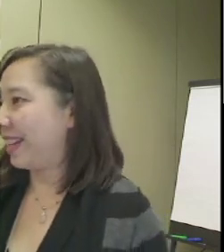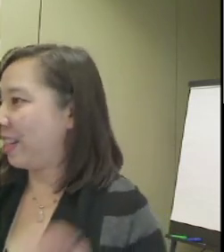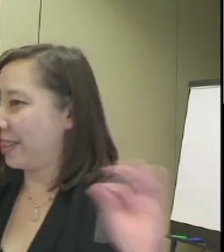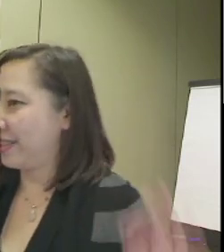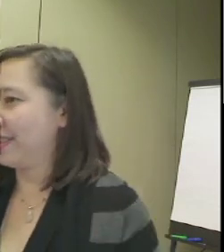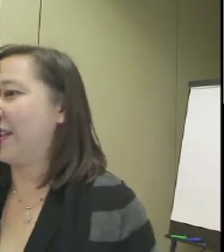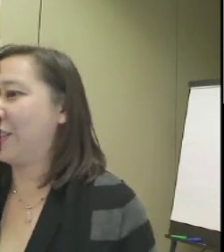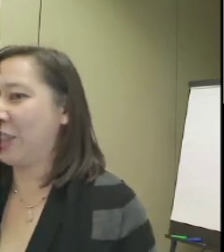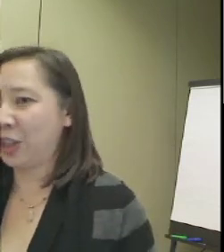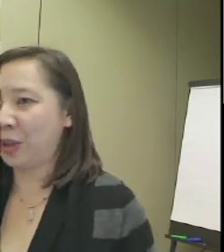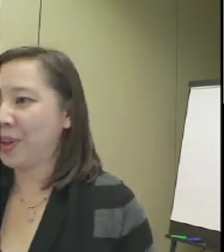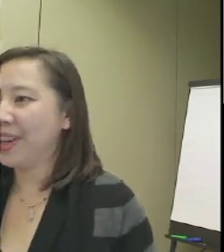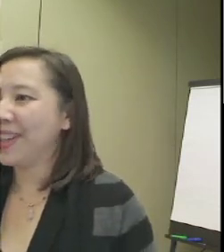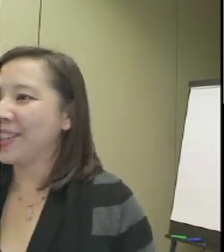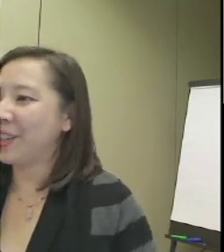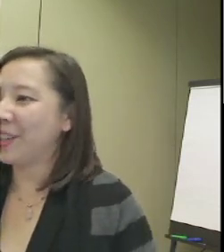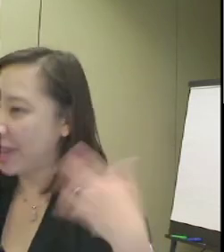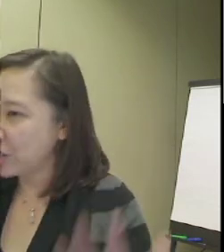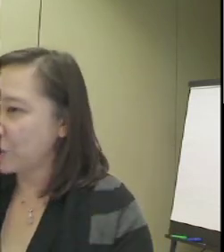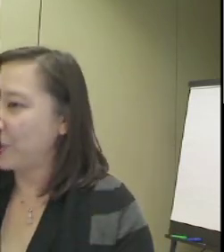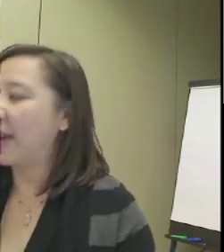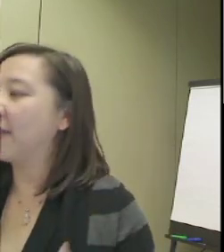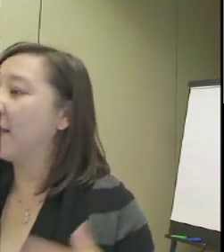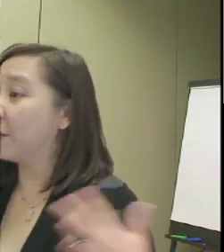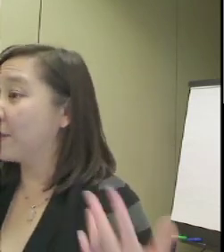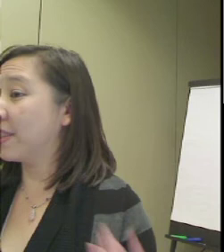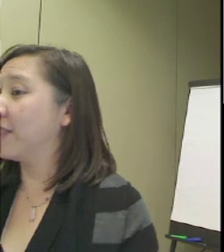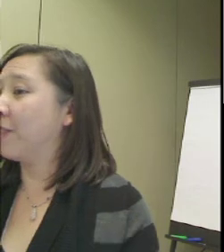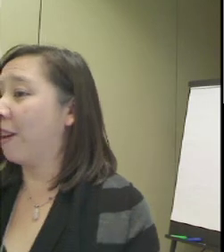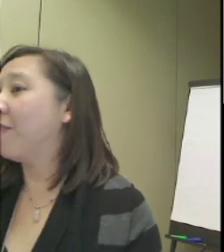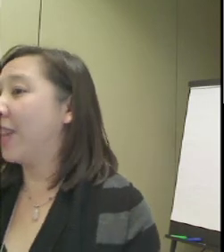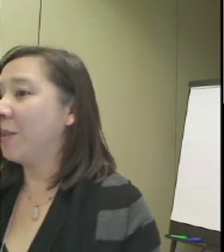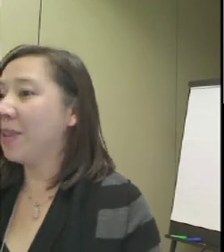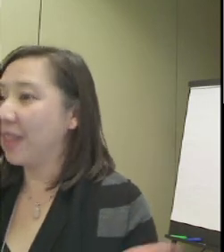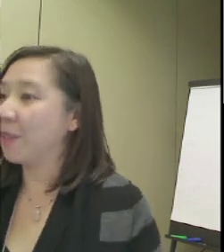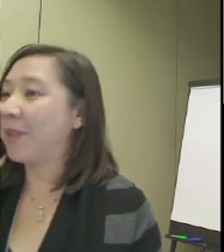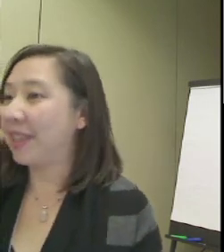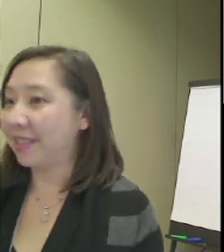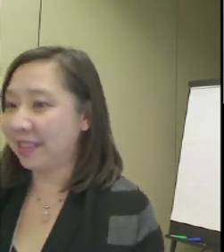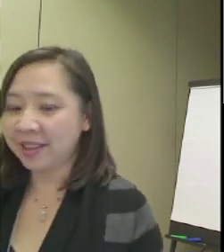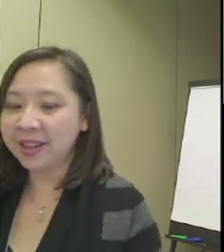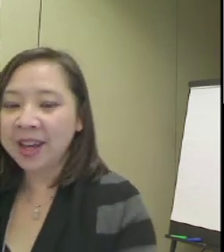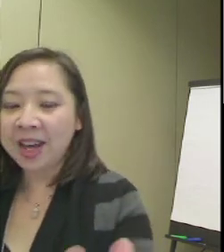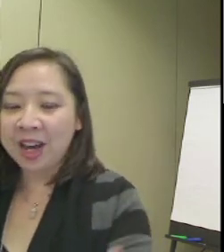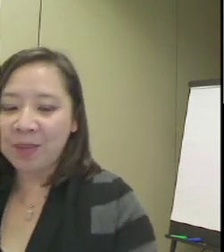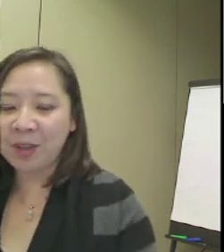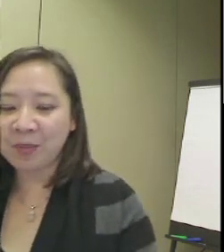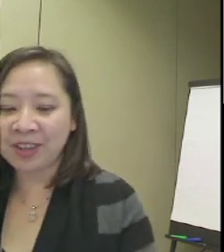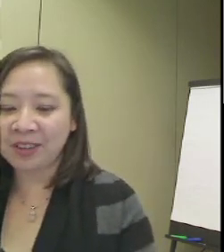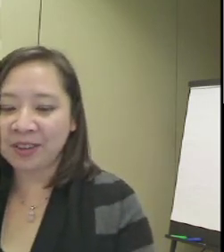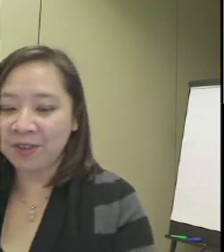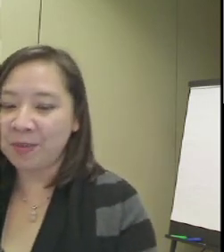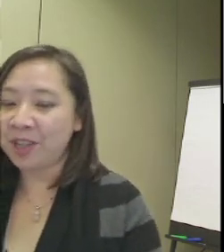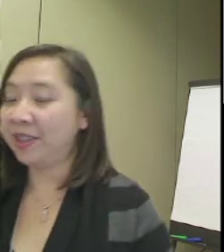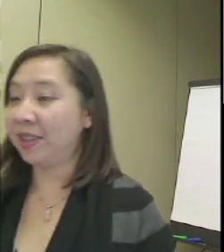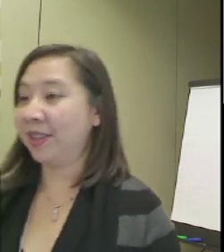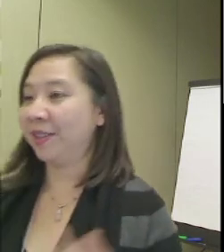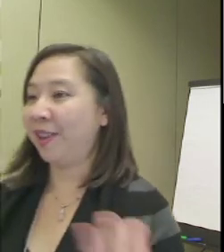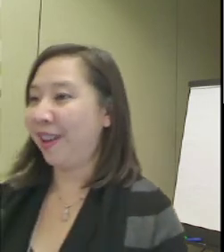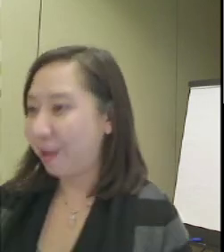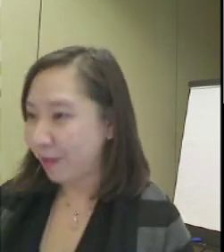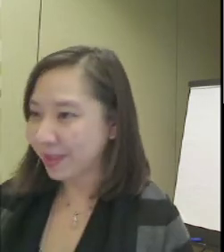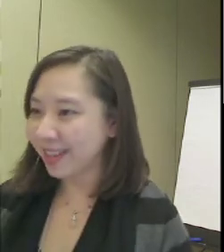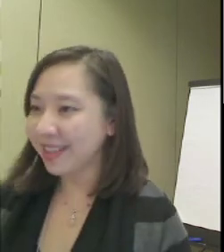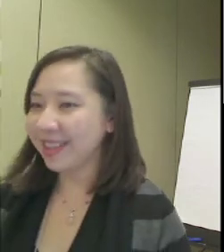about. And again, it was a signage issue. So making sure that those things are available and everybody sees it. Those particular information